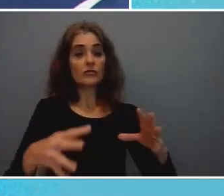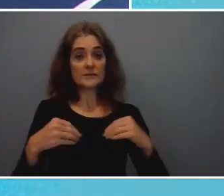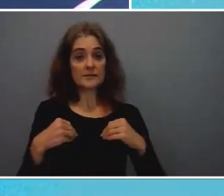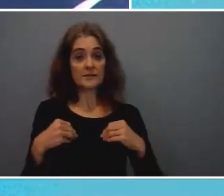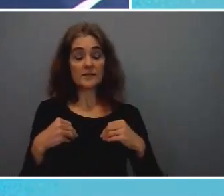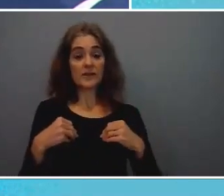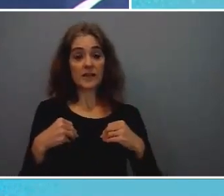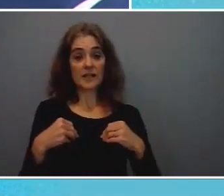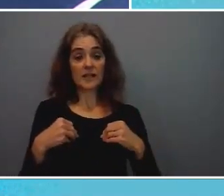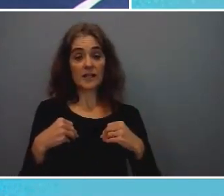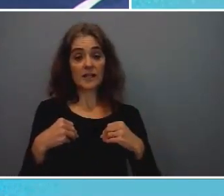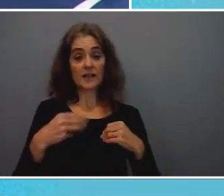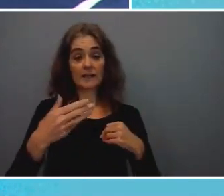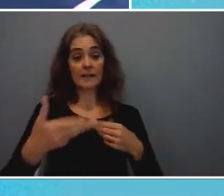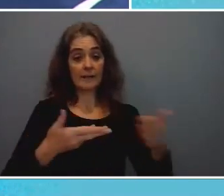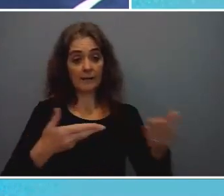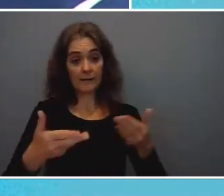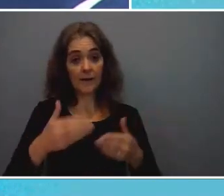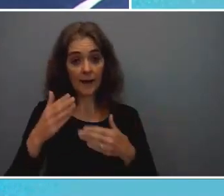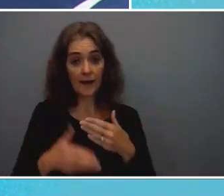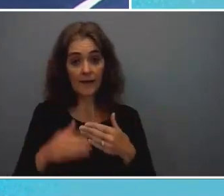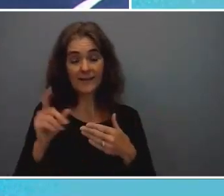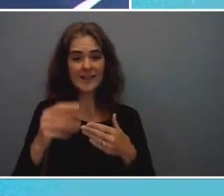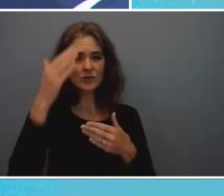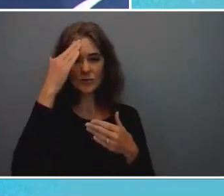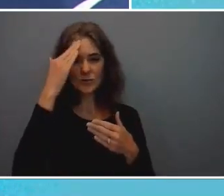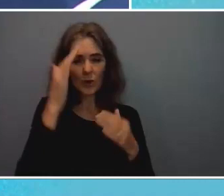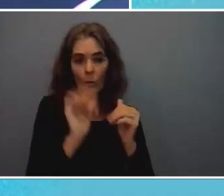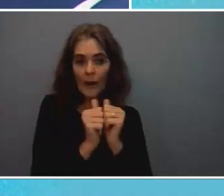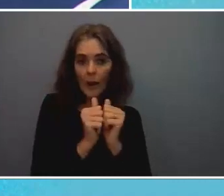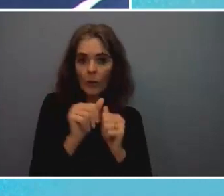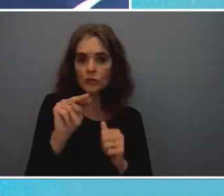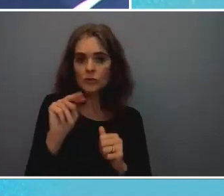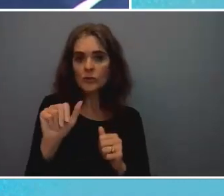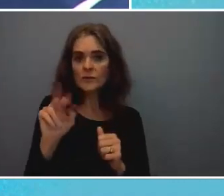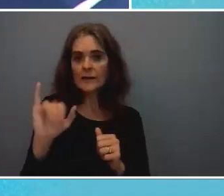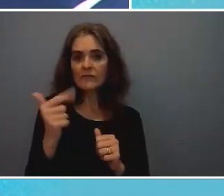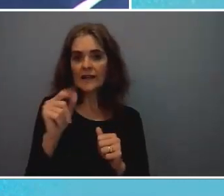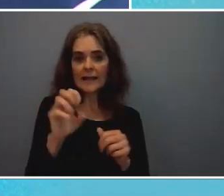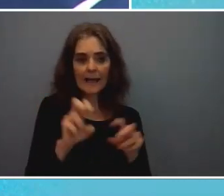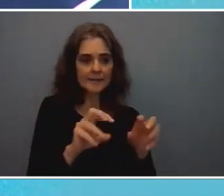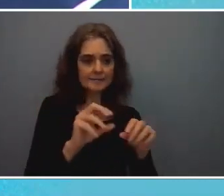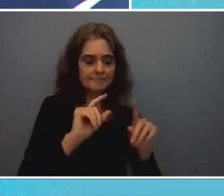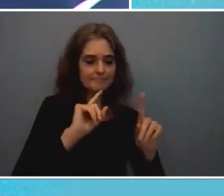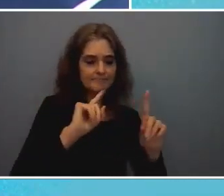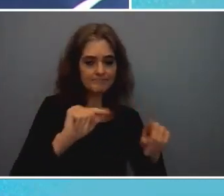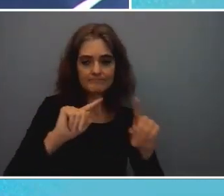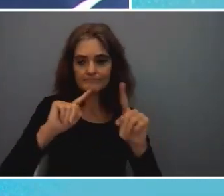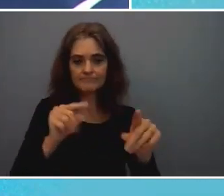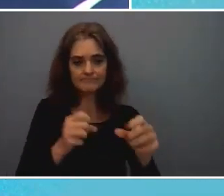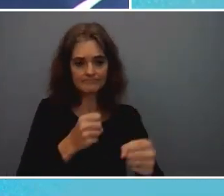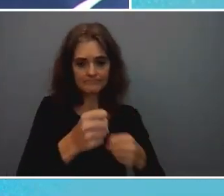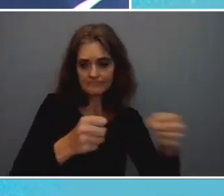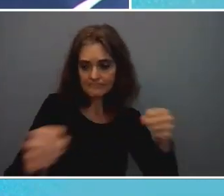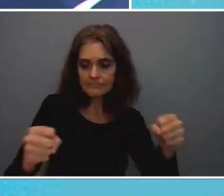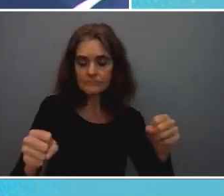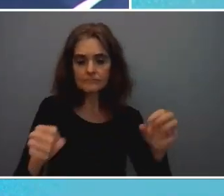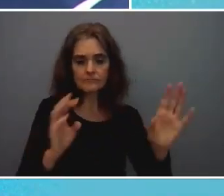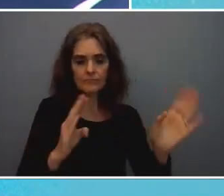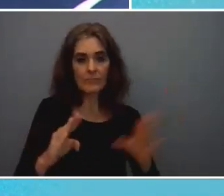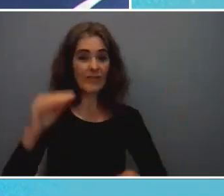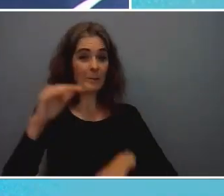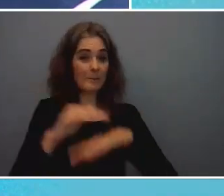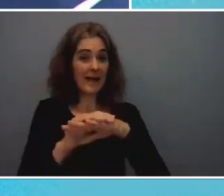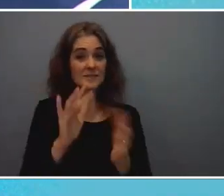know how to navigate all of this and maximize um and and and and